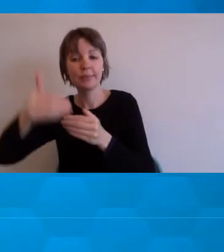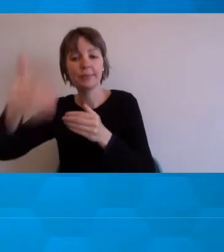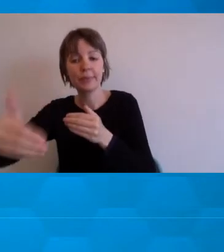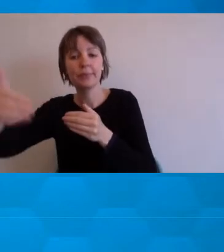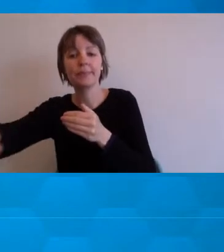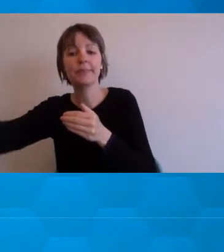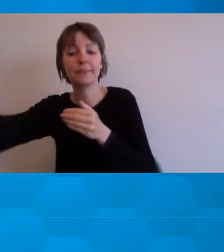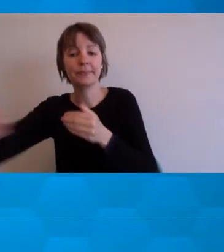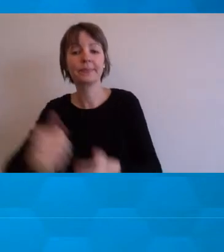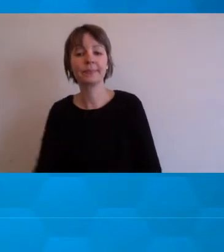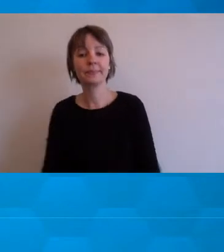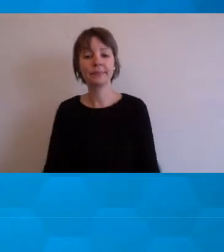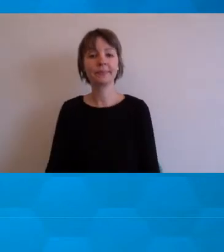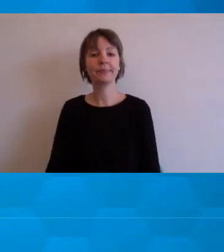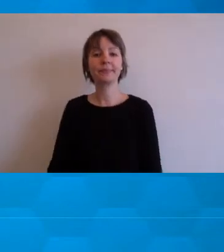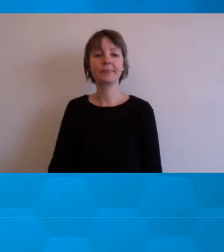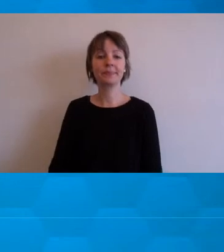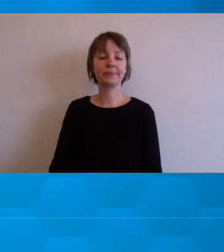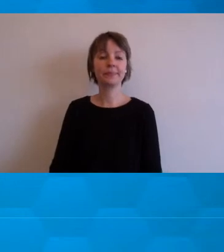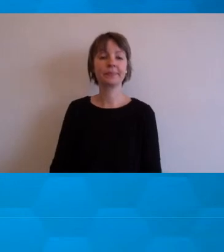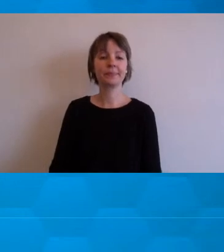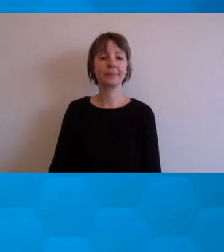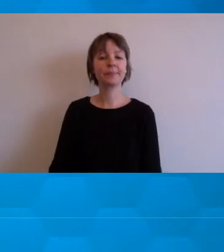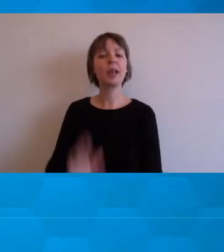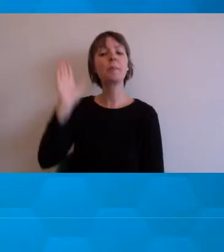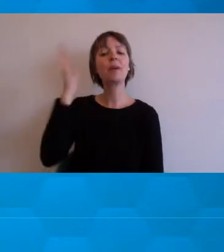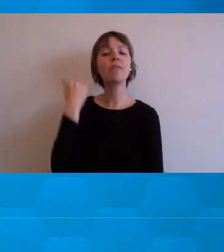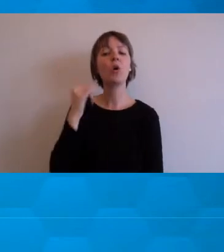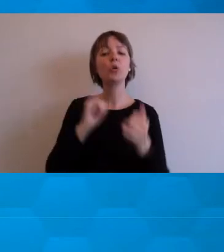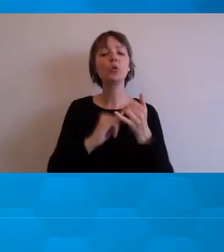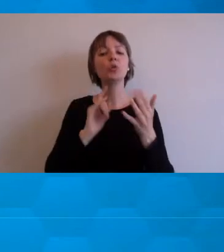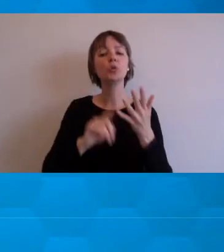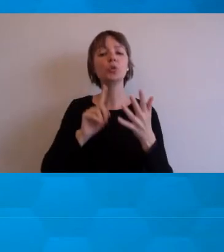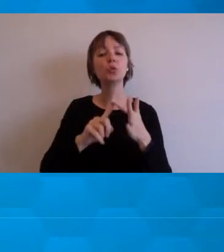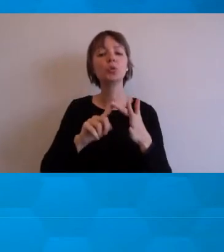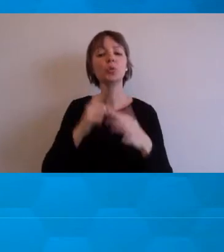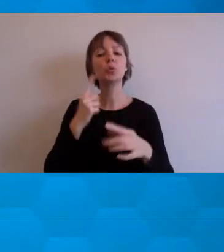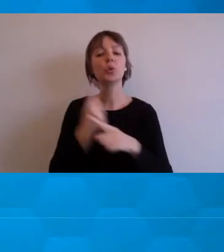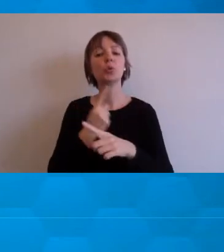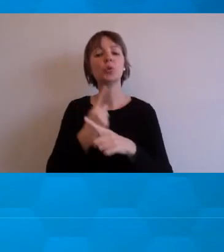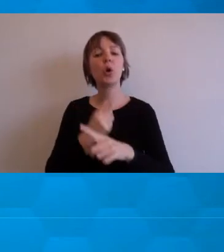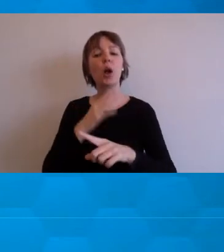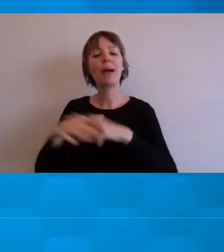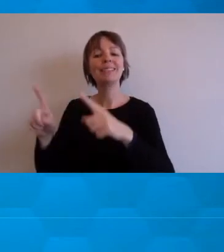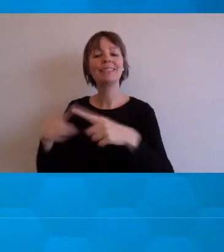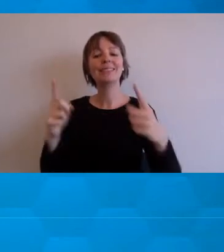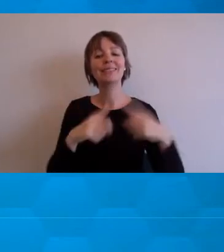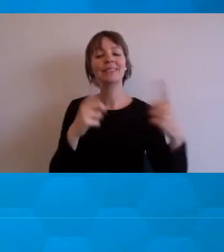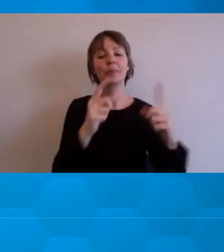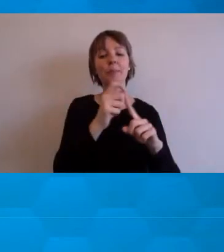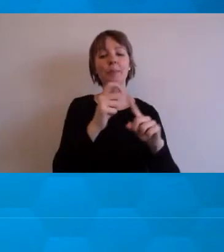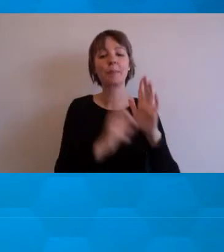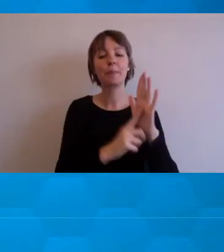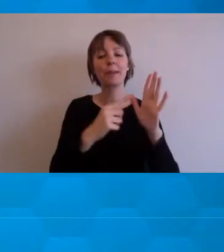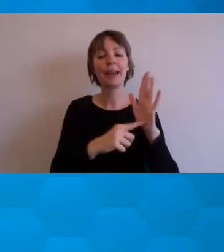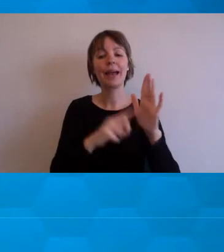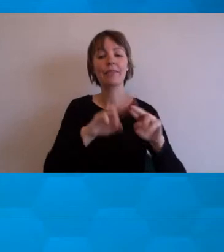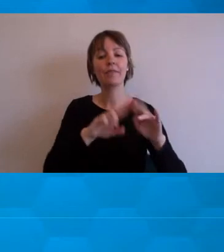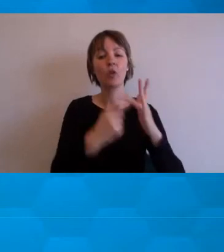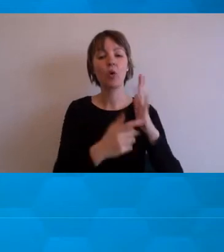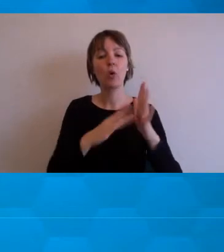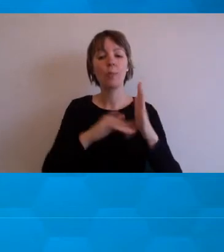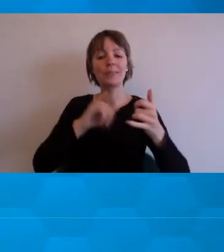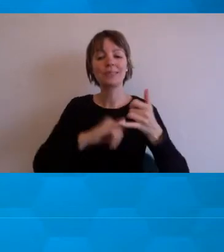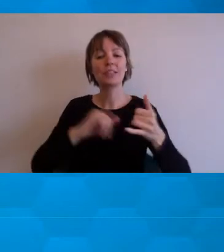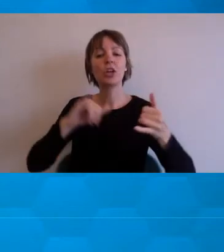Just to build on what Sue was saying earlier on using different platforms, for example, ZTINGS, using